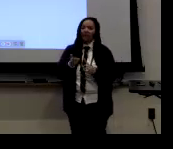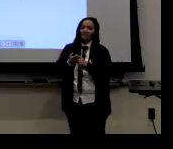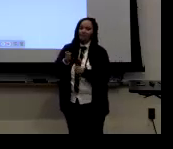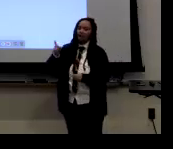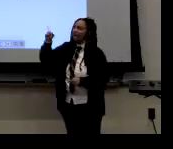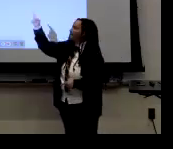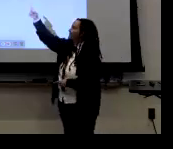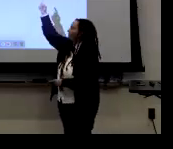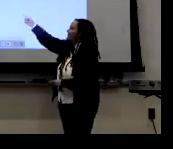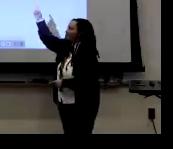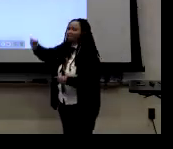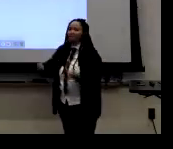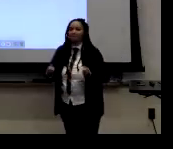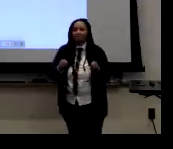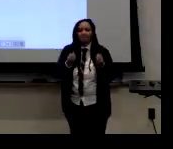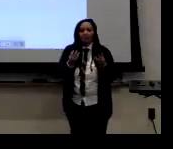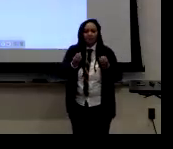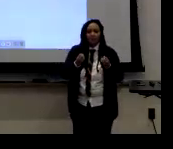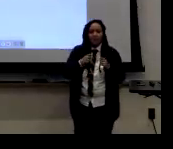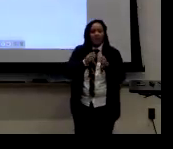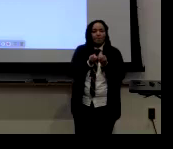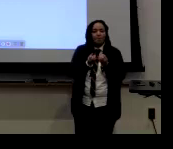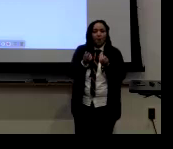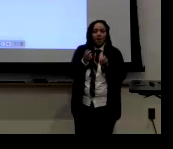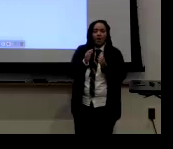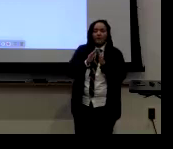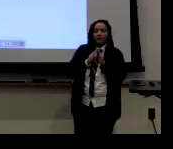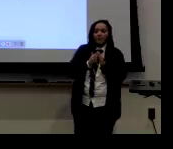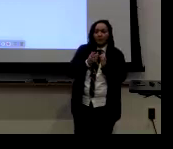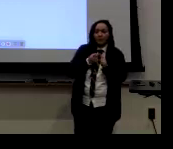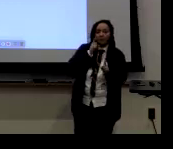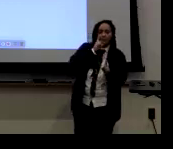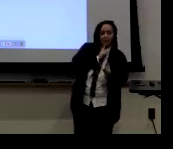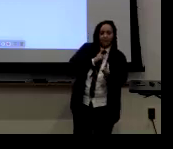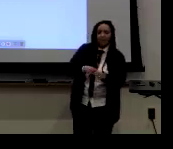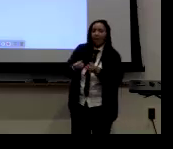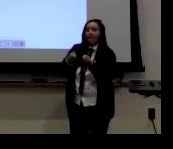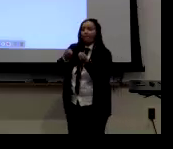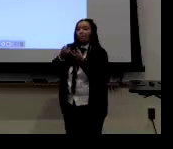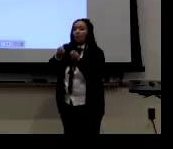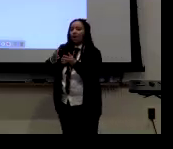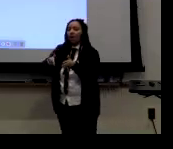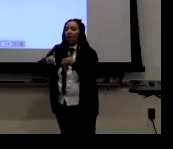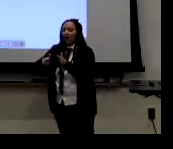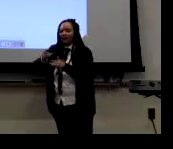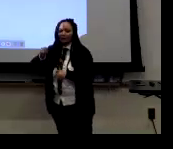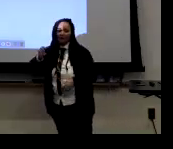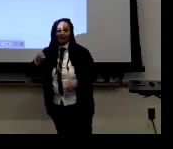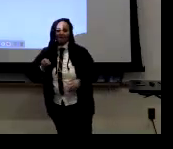specifically with signing. these resources, um, I signed plurality like this, um,